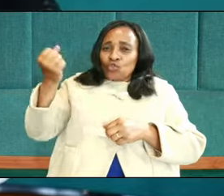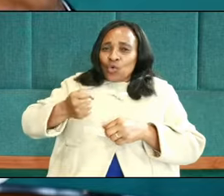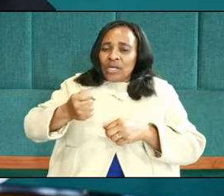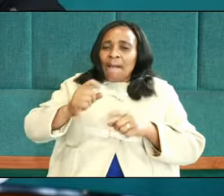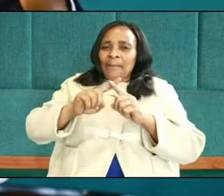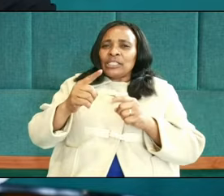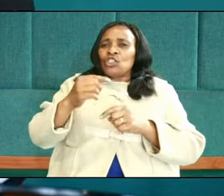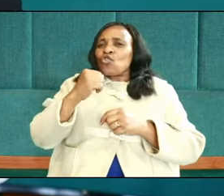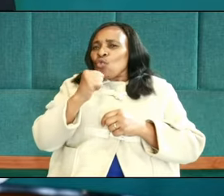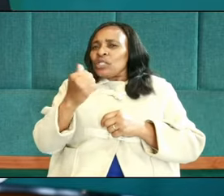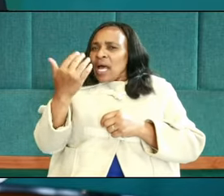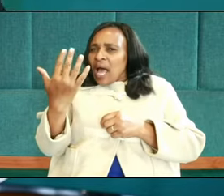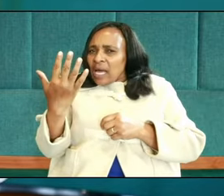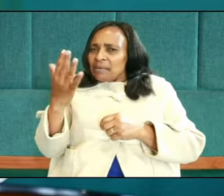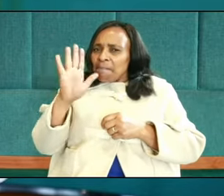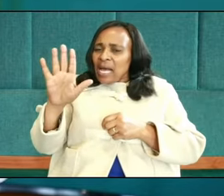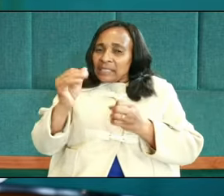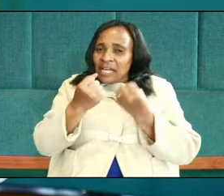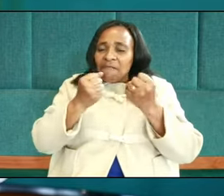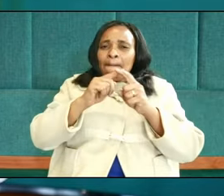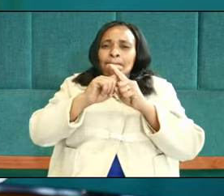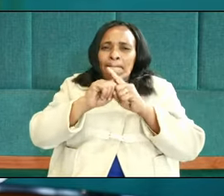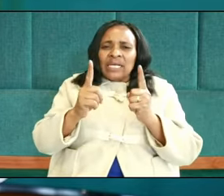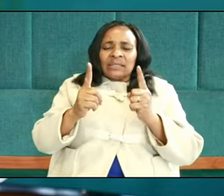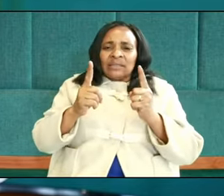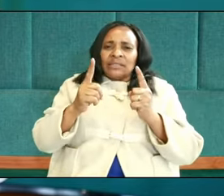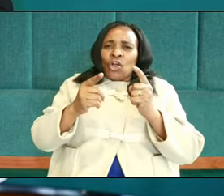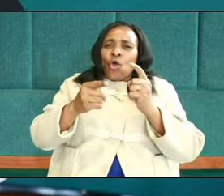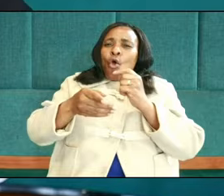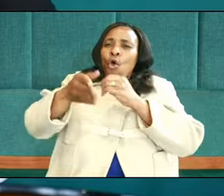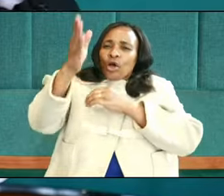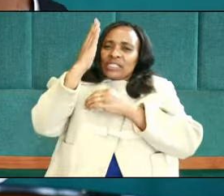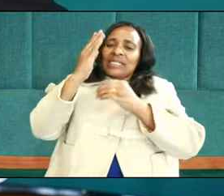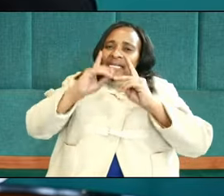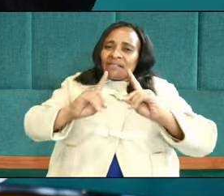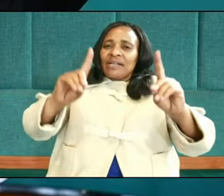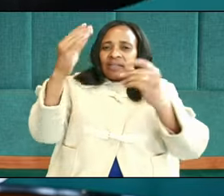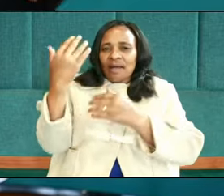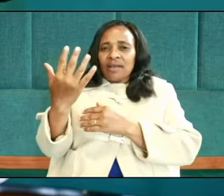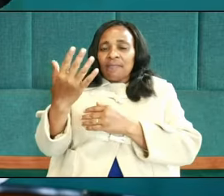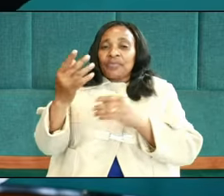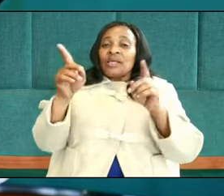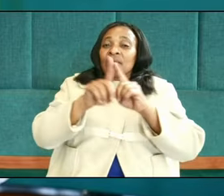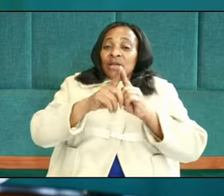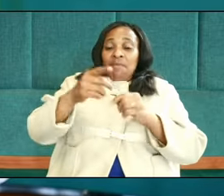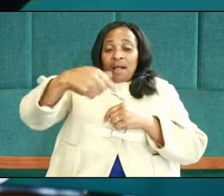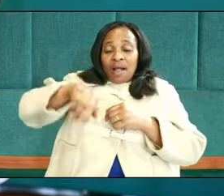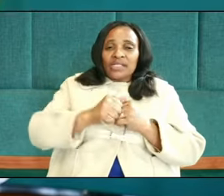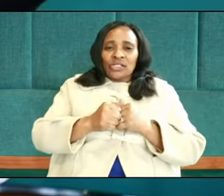did their own arm save them, but it was their right hand. So as they, you know,